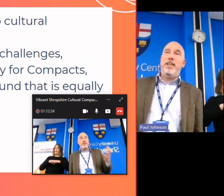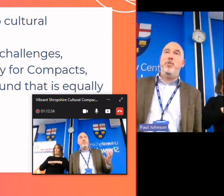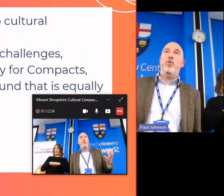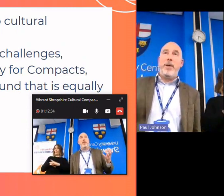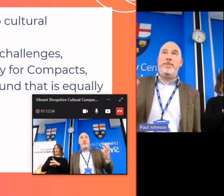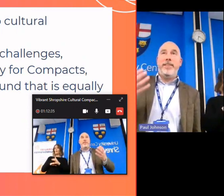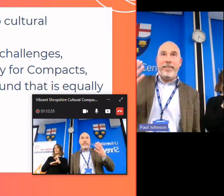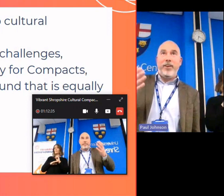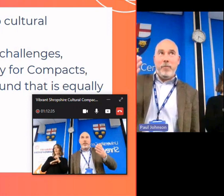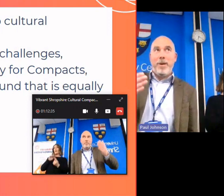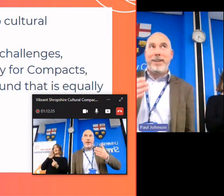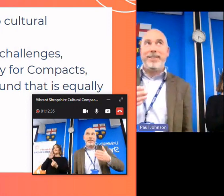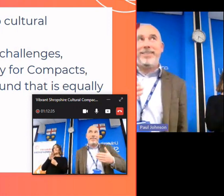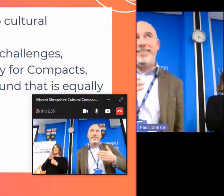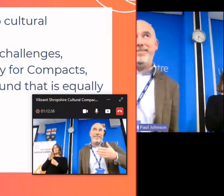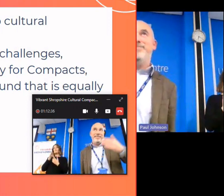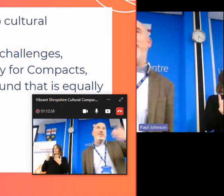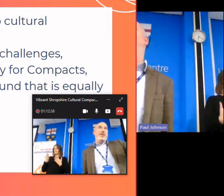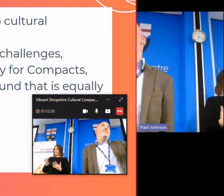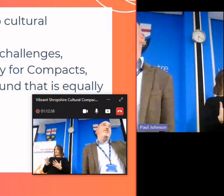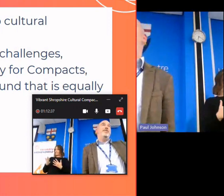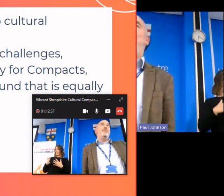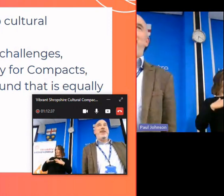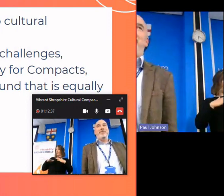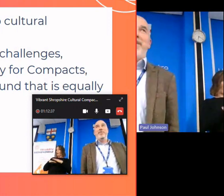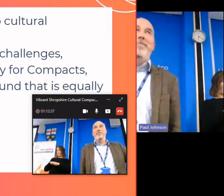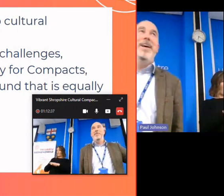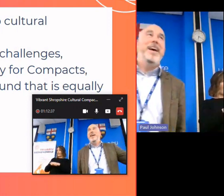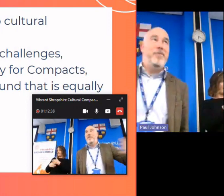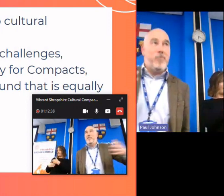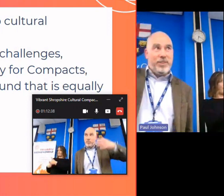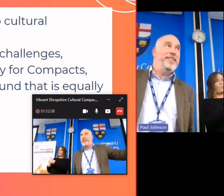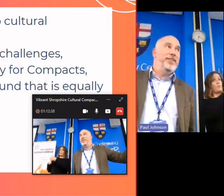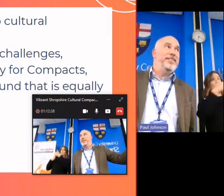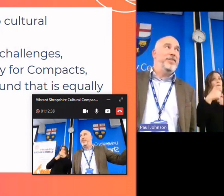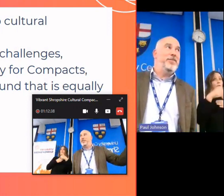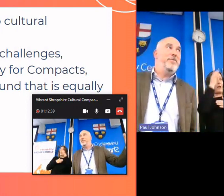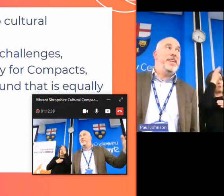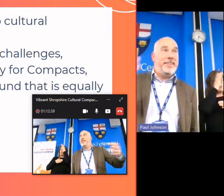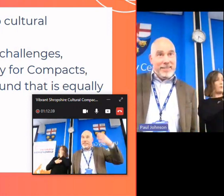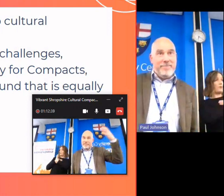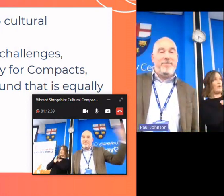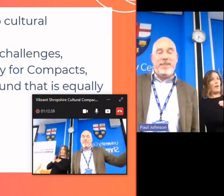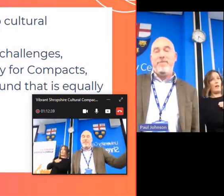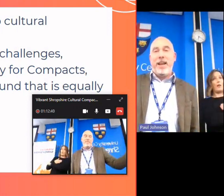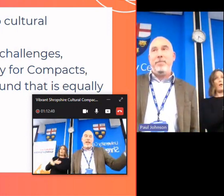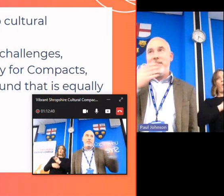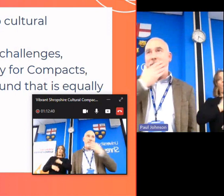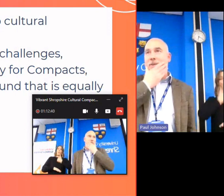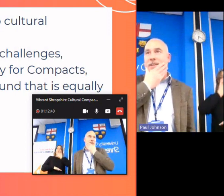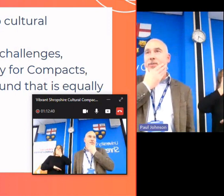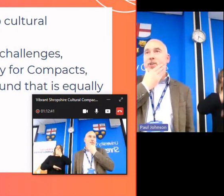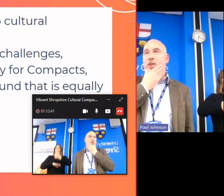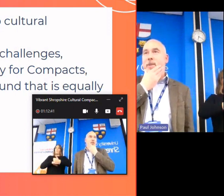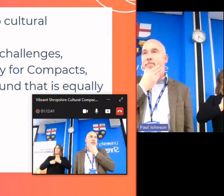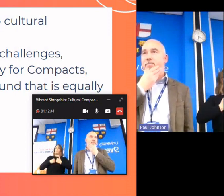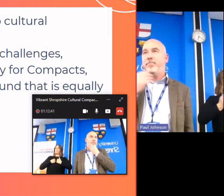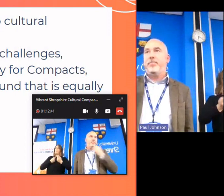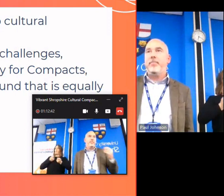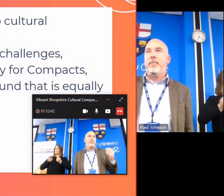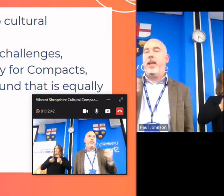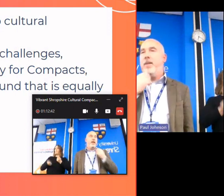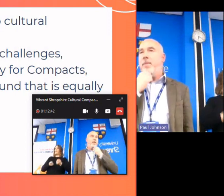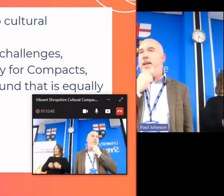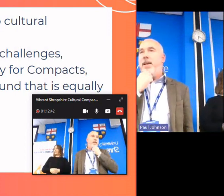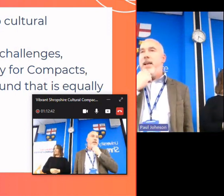is really important now is that the compact you know moves away from them stands on its own two feet develops its own its autonomy